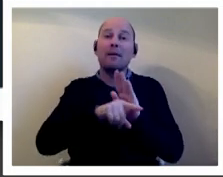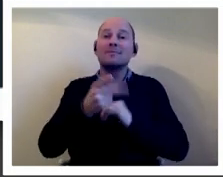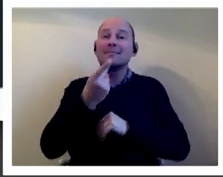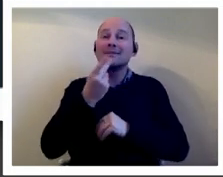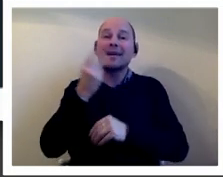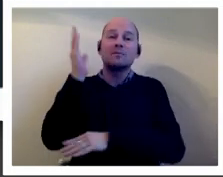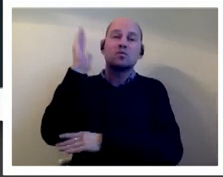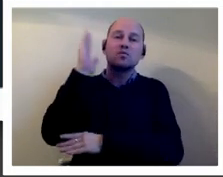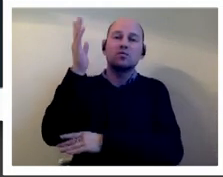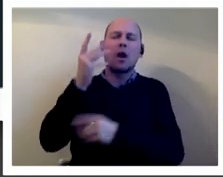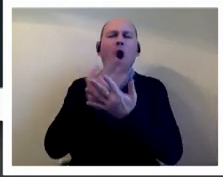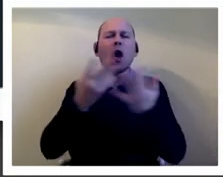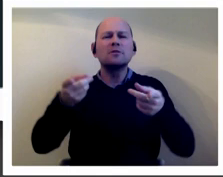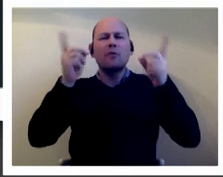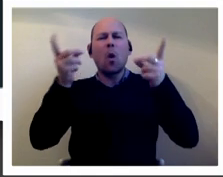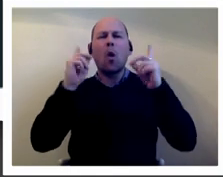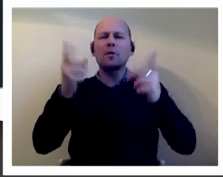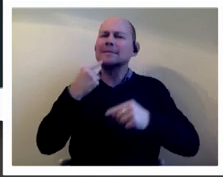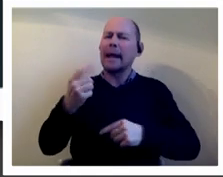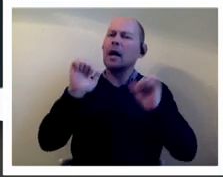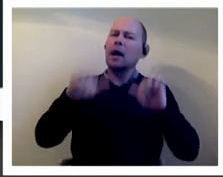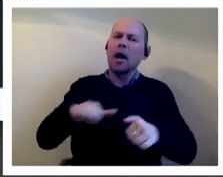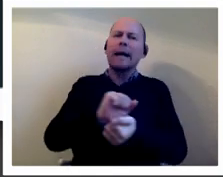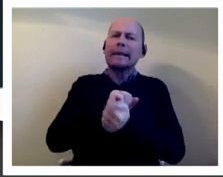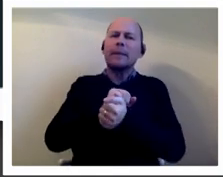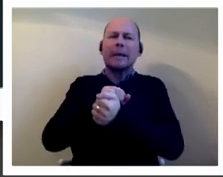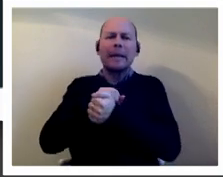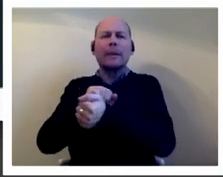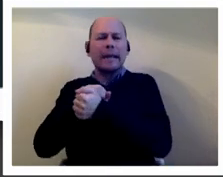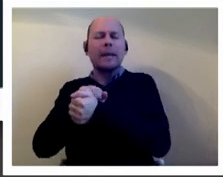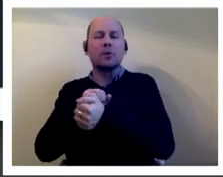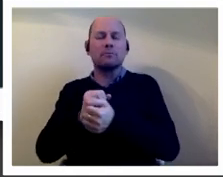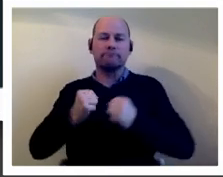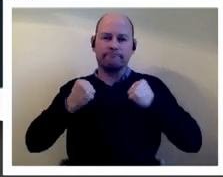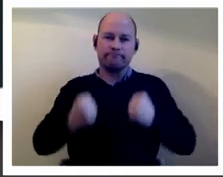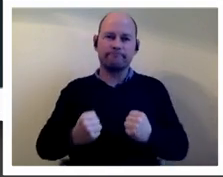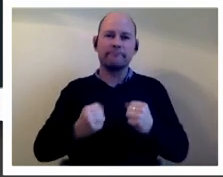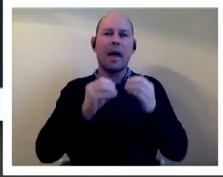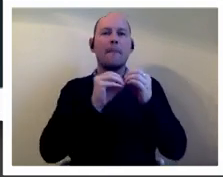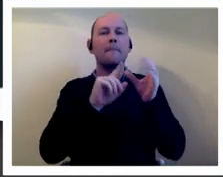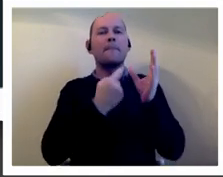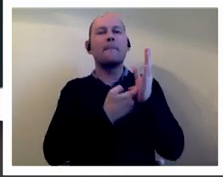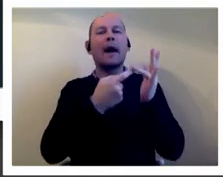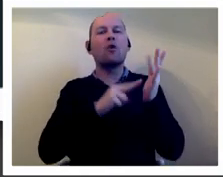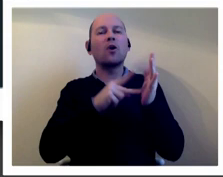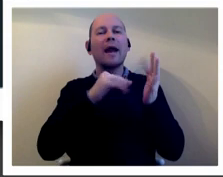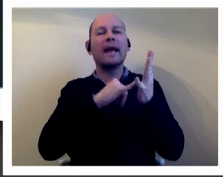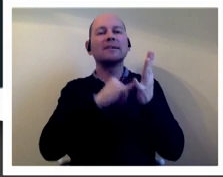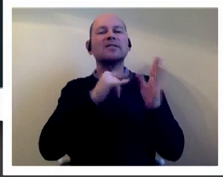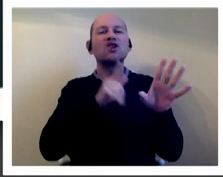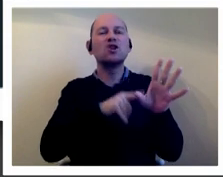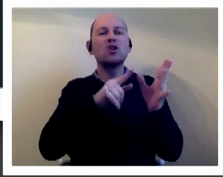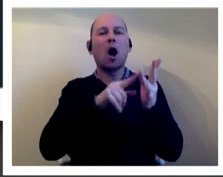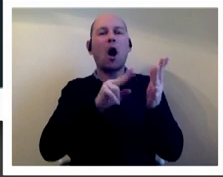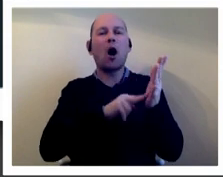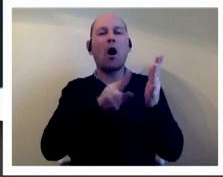stood up to defend section 28 the most staunch defector was baroness young who warned that repealing section 28